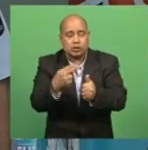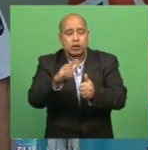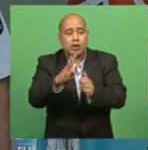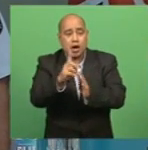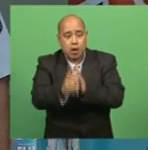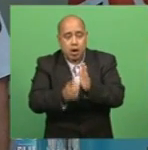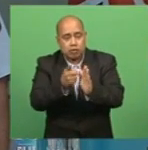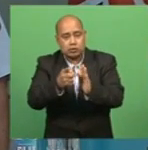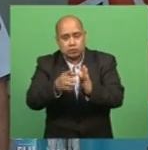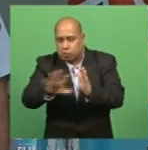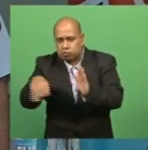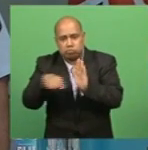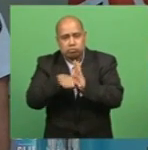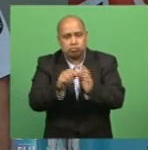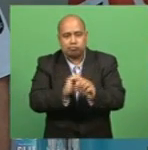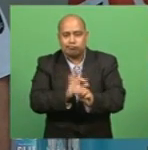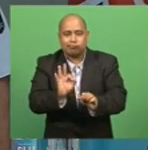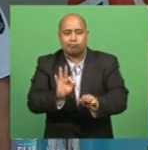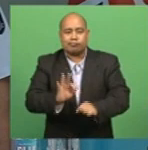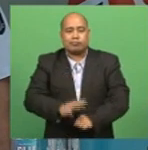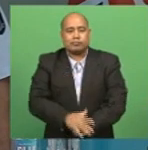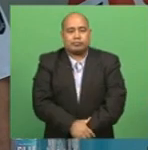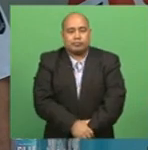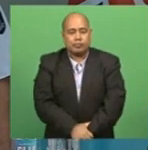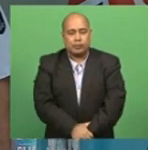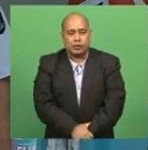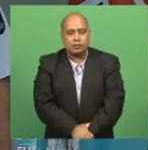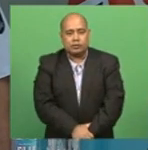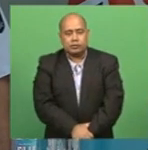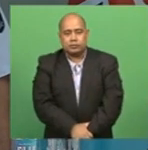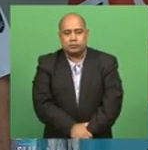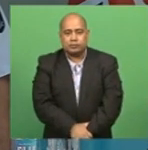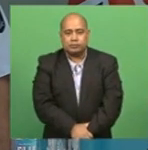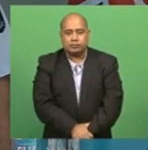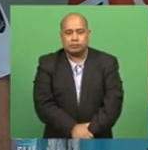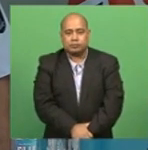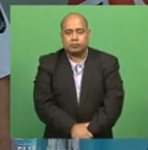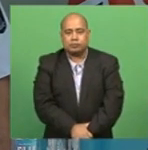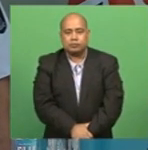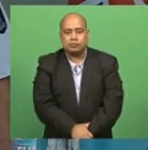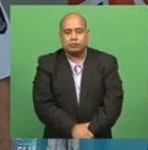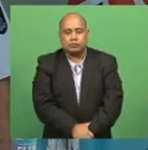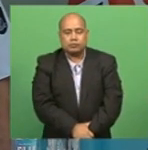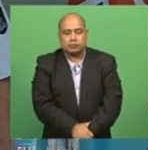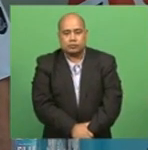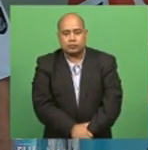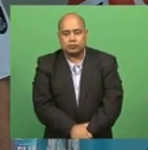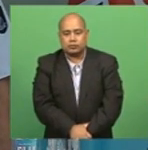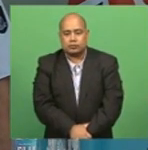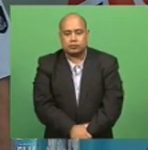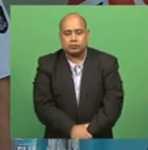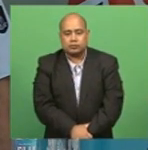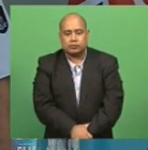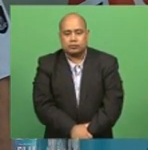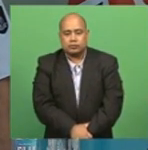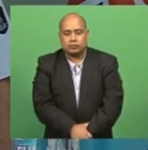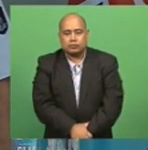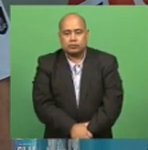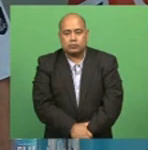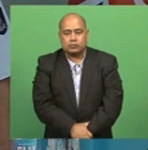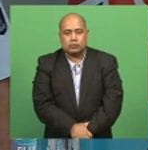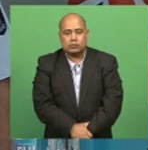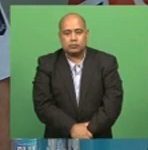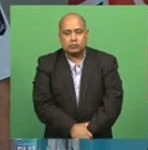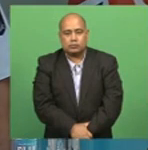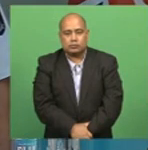brings to a total of more than 750 tests that we have completed to date and we will continue